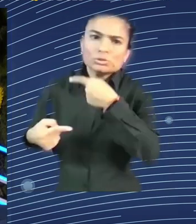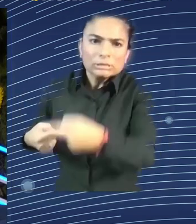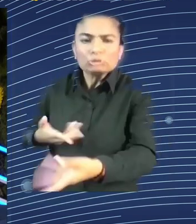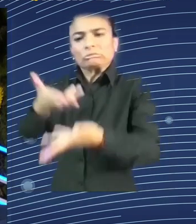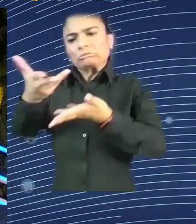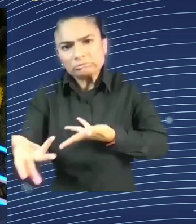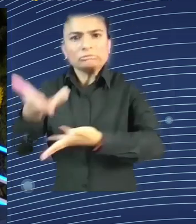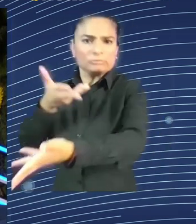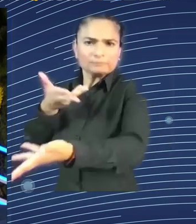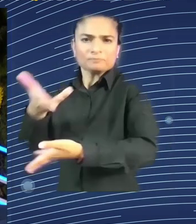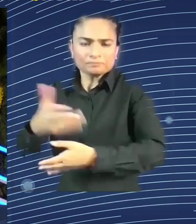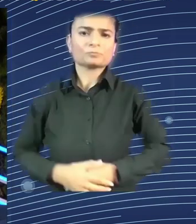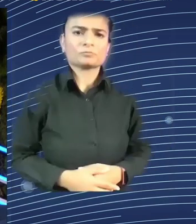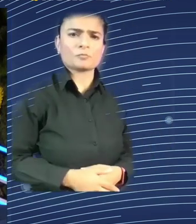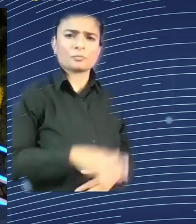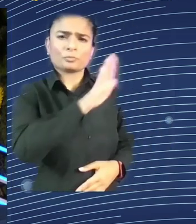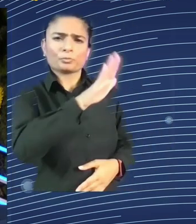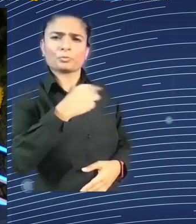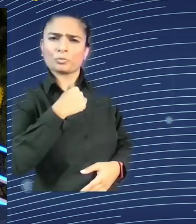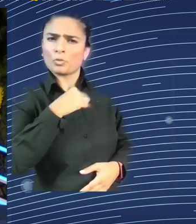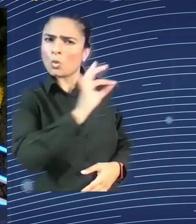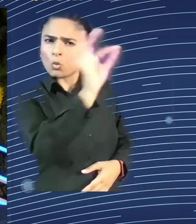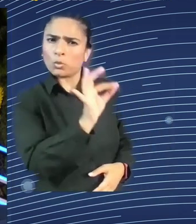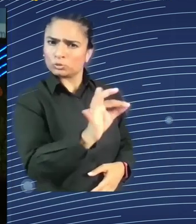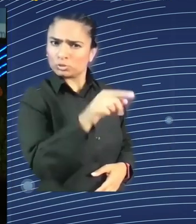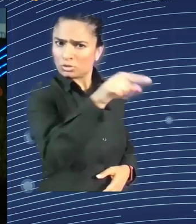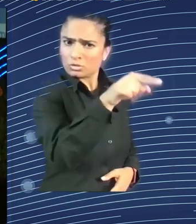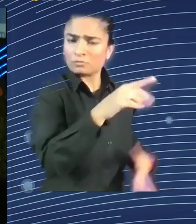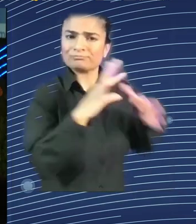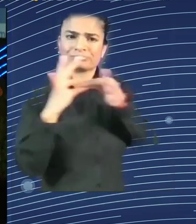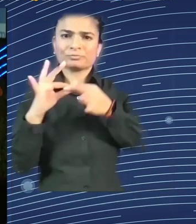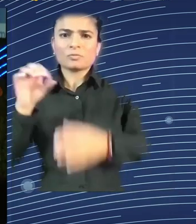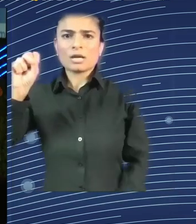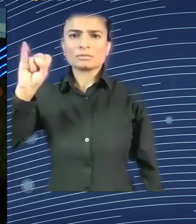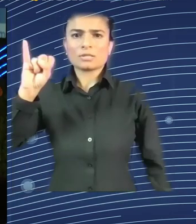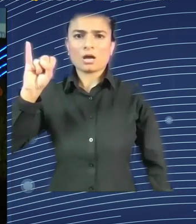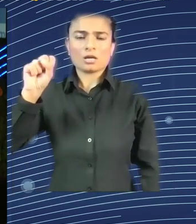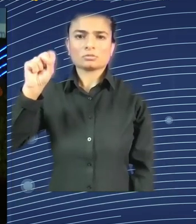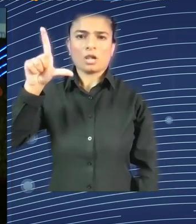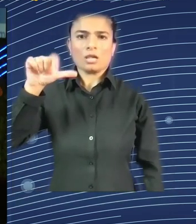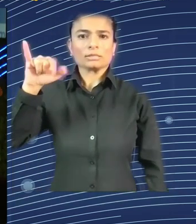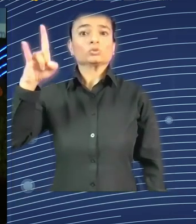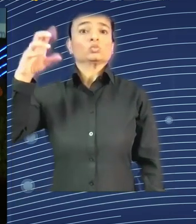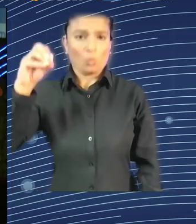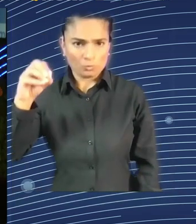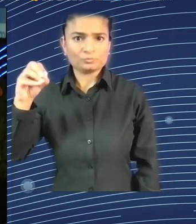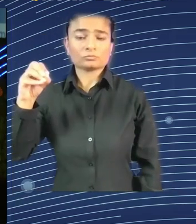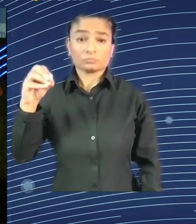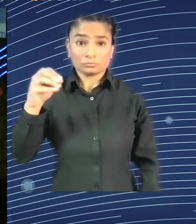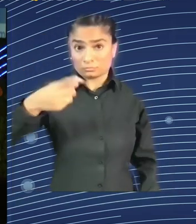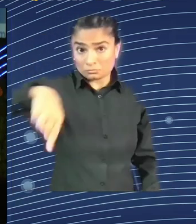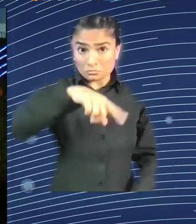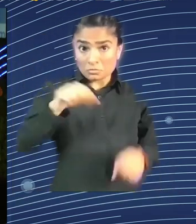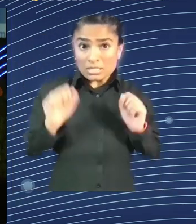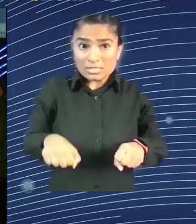Can we use AI to reduce working hours for everyone? And I'll add to that, is there a way to perhaps try and build that